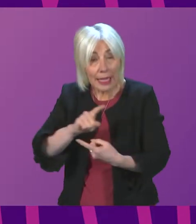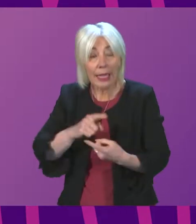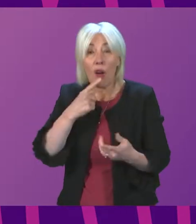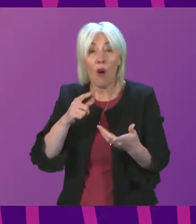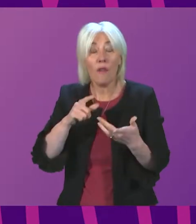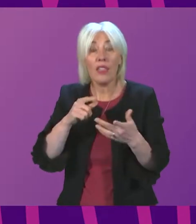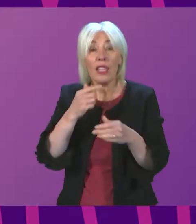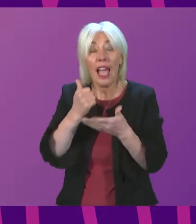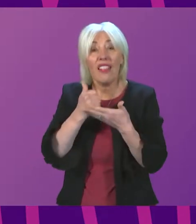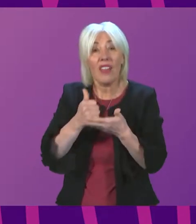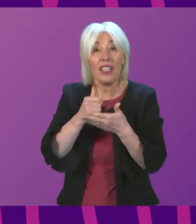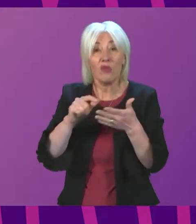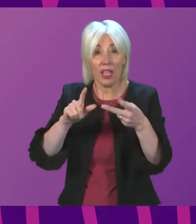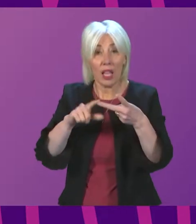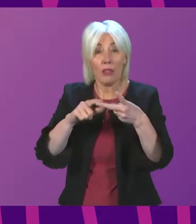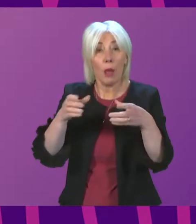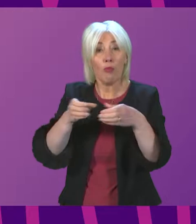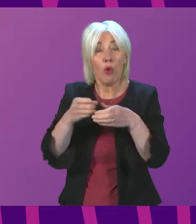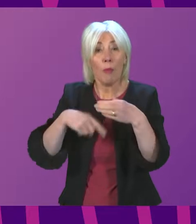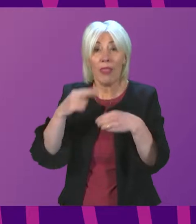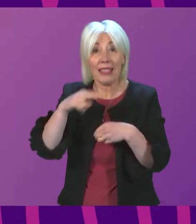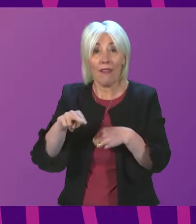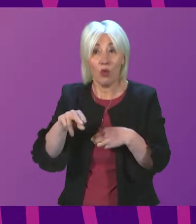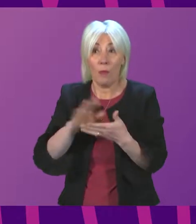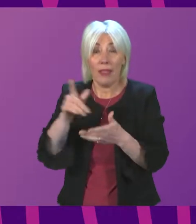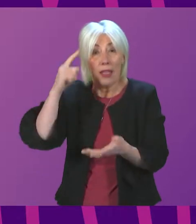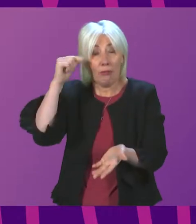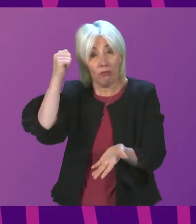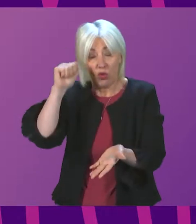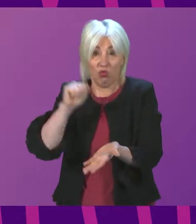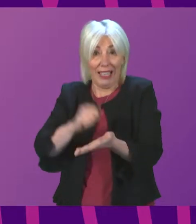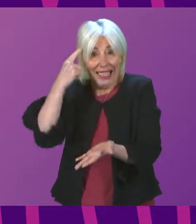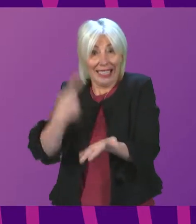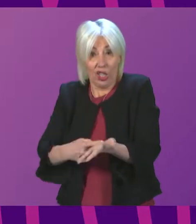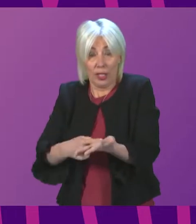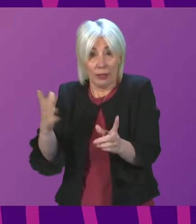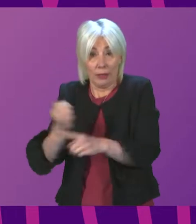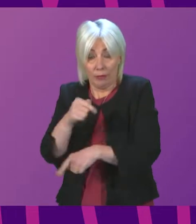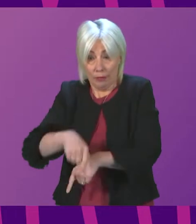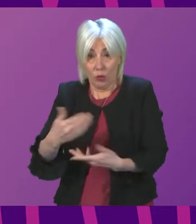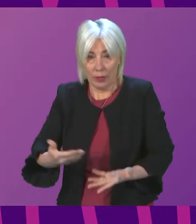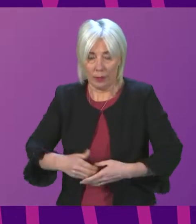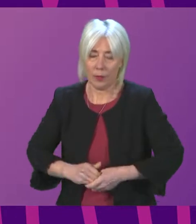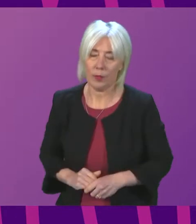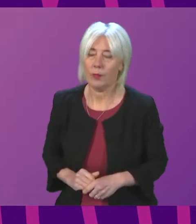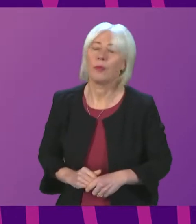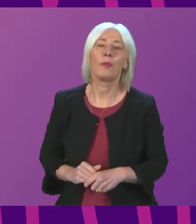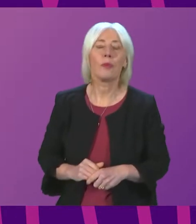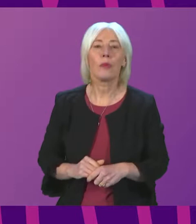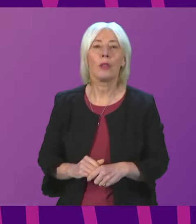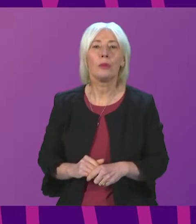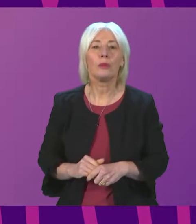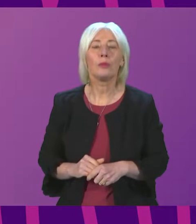advisory subgroup this afternoon are so important in reaching the right decisions on all of this. Jillian Mackay to be followed by Christine Graham.